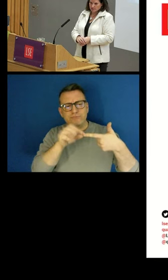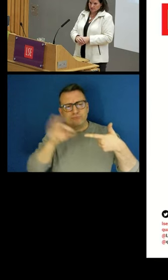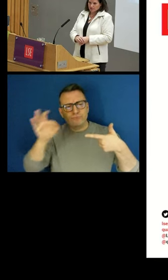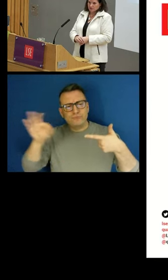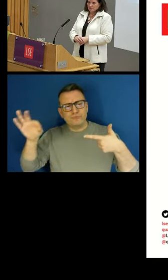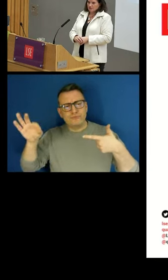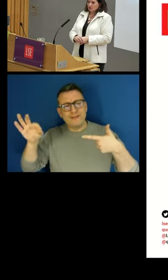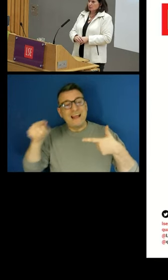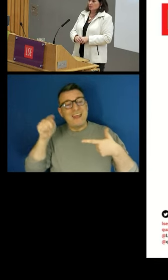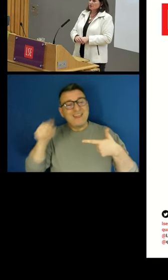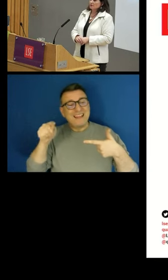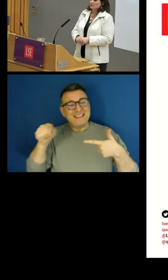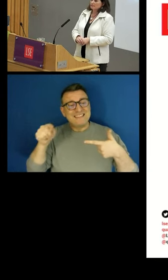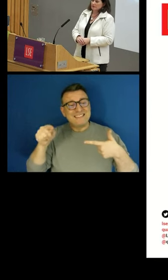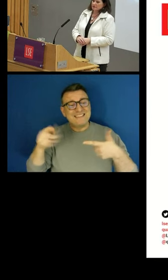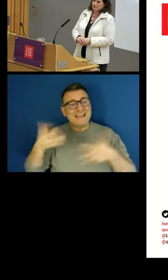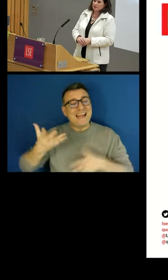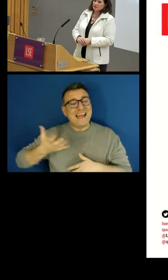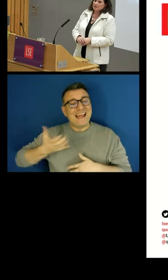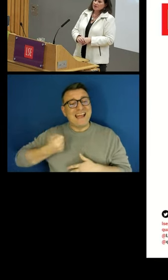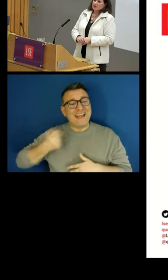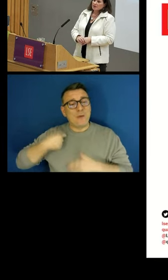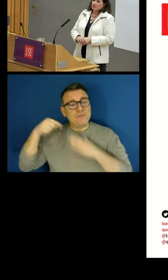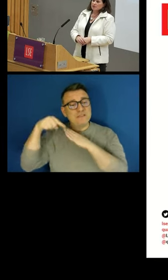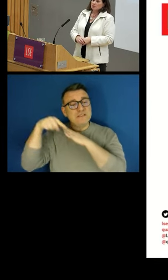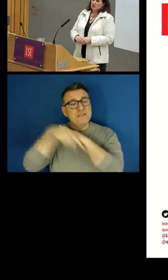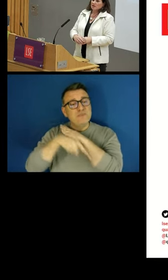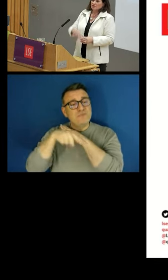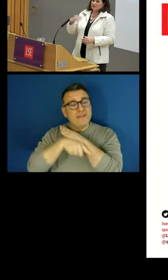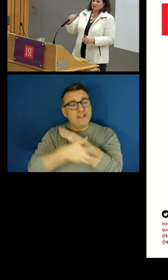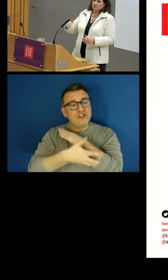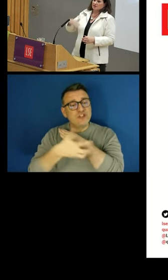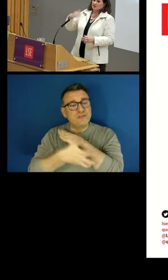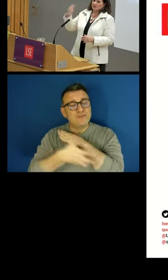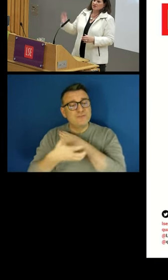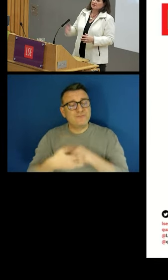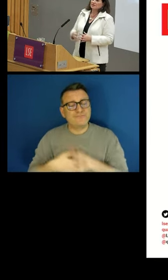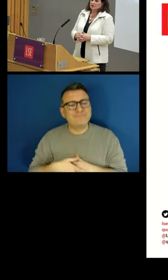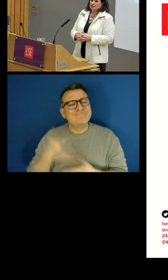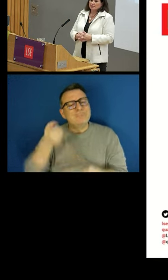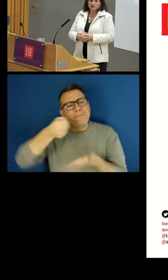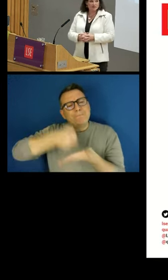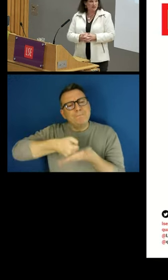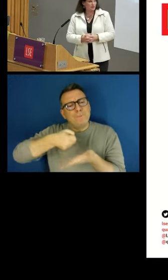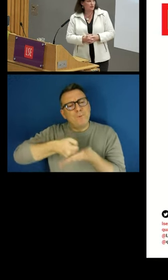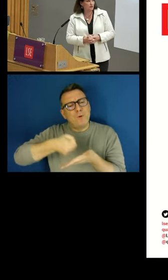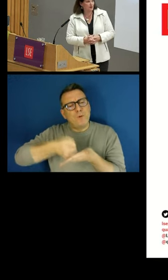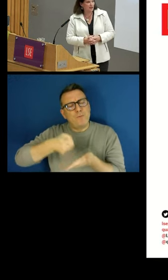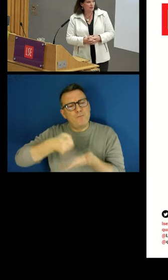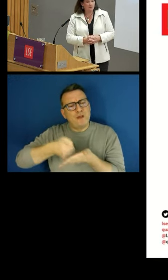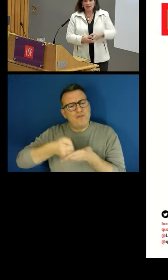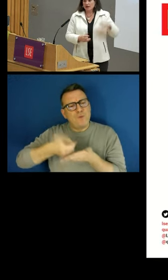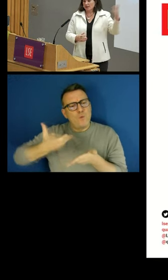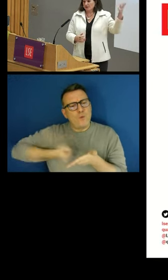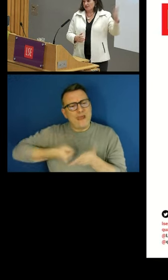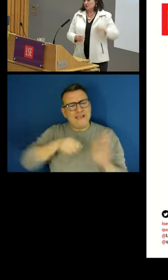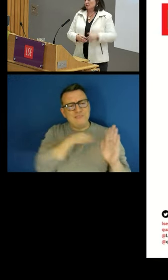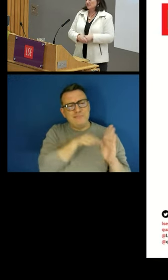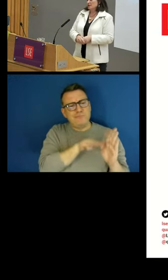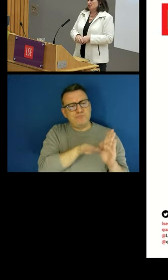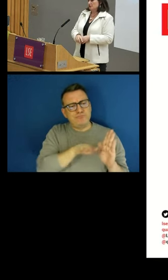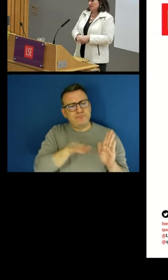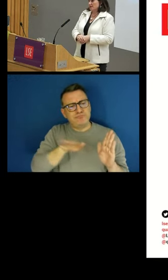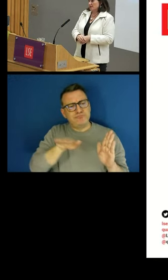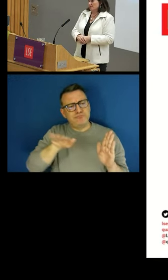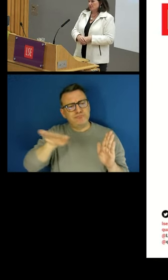deprivation. So as you probably may have heard, minimum wages have increased consistently over time in the UK. And this